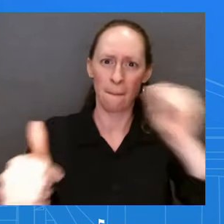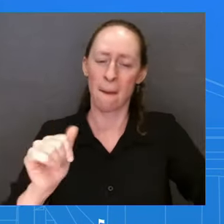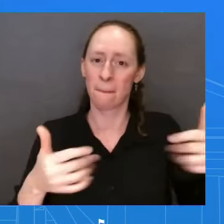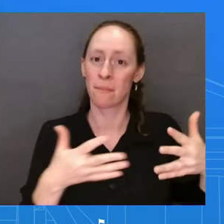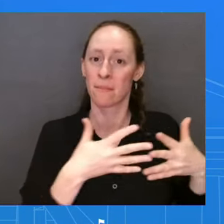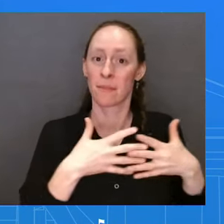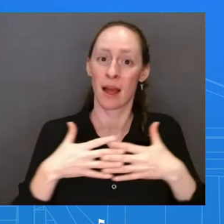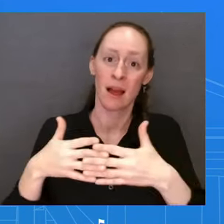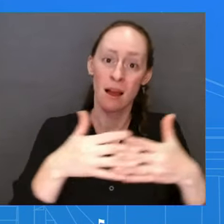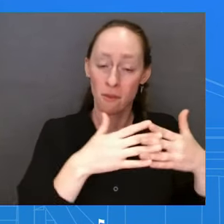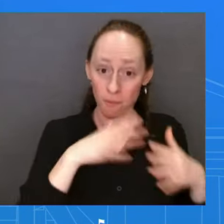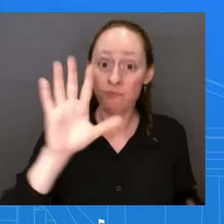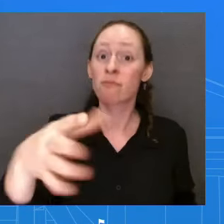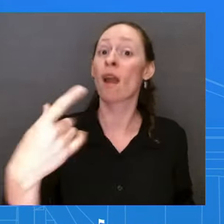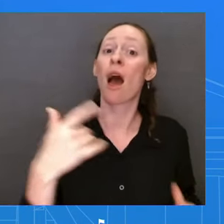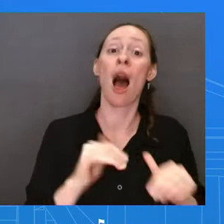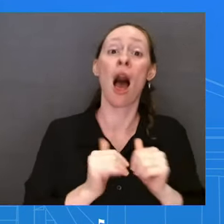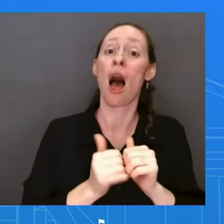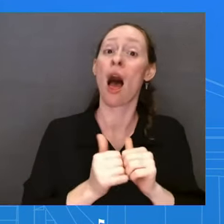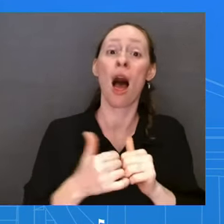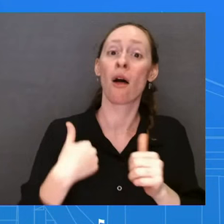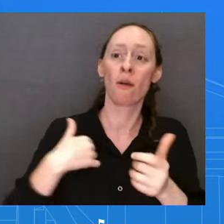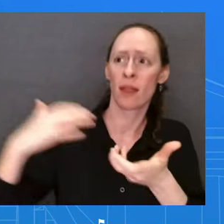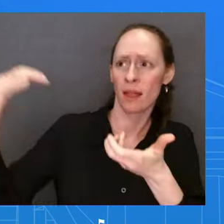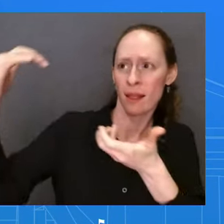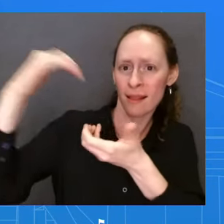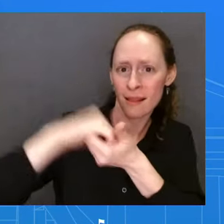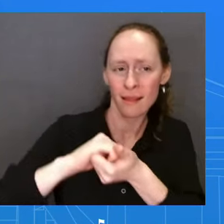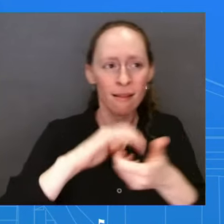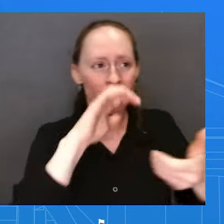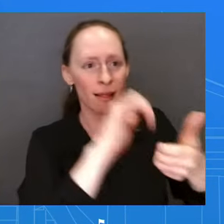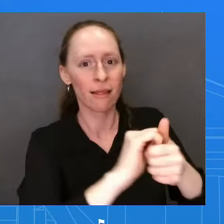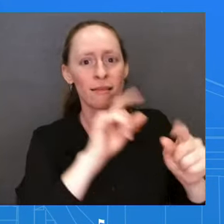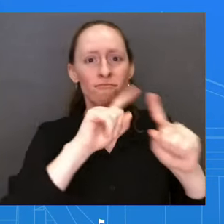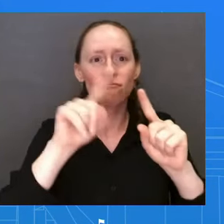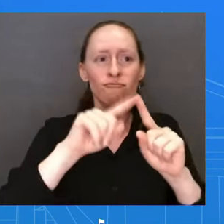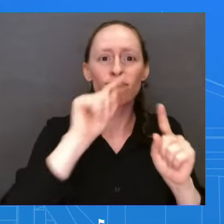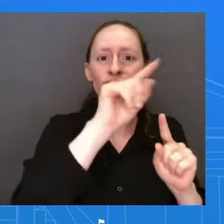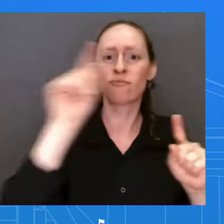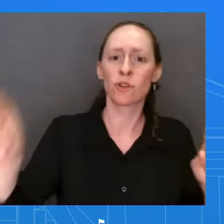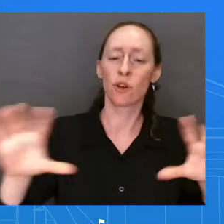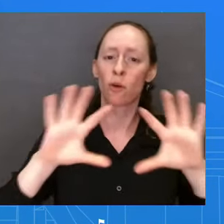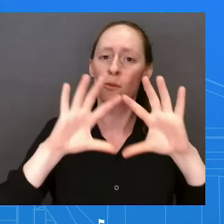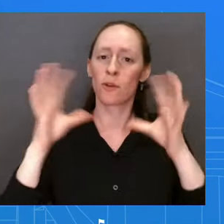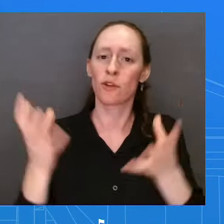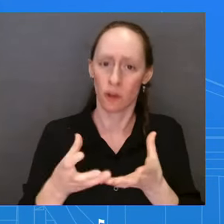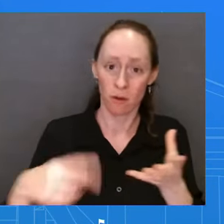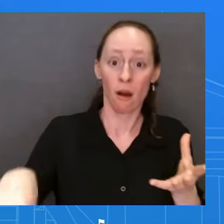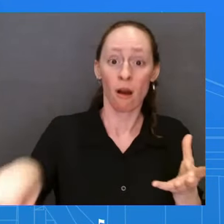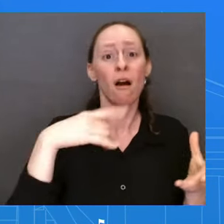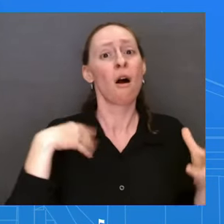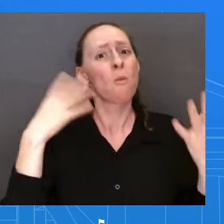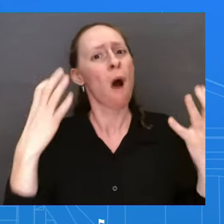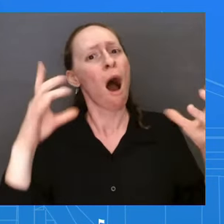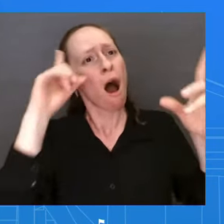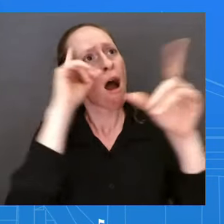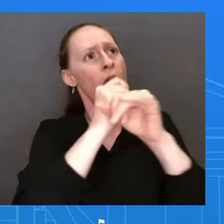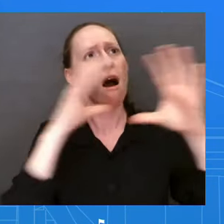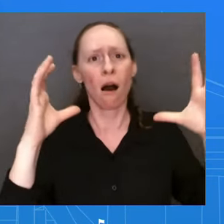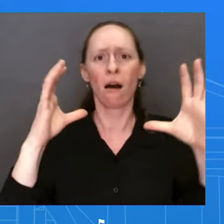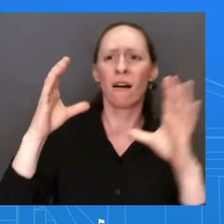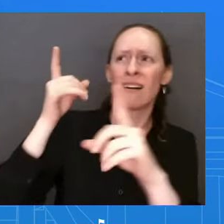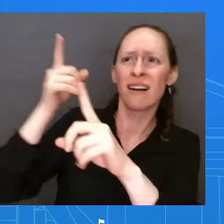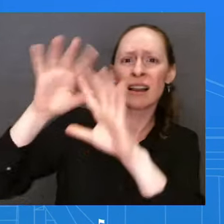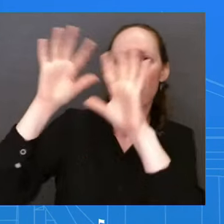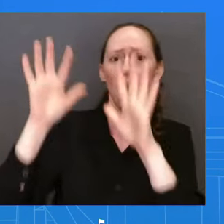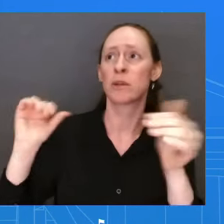and we're doing it in a way that achieves our climate goals. Secondly, the President has prioritized policies to empower